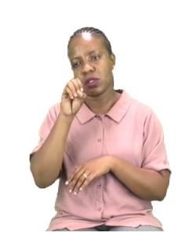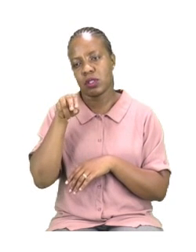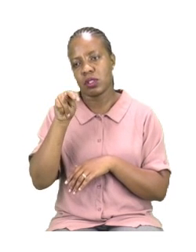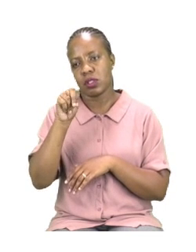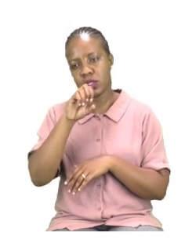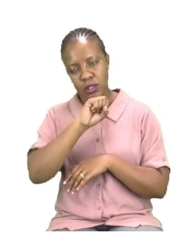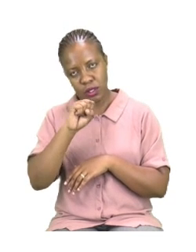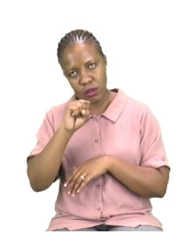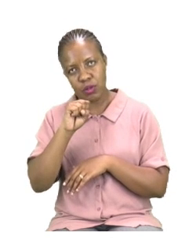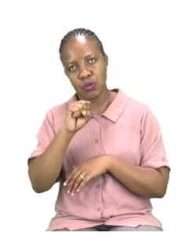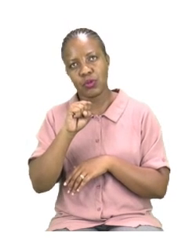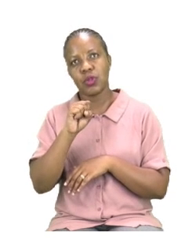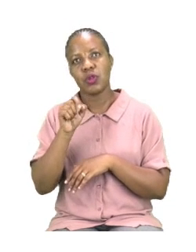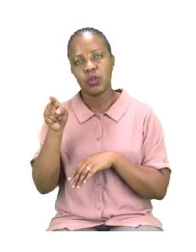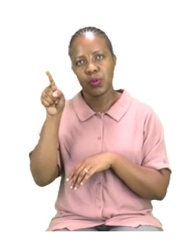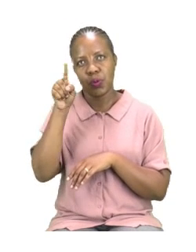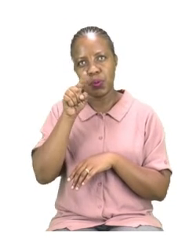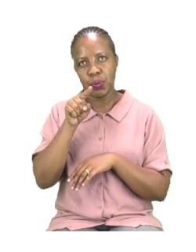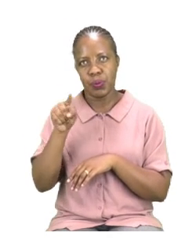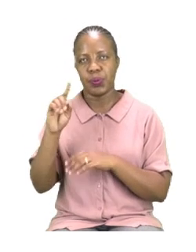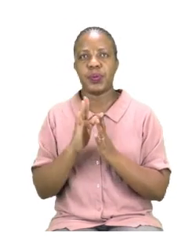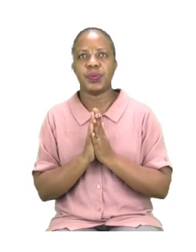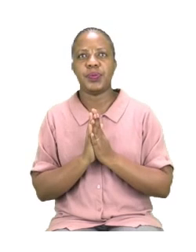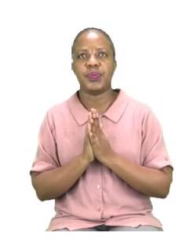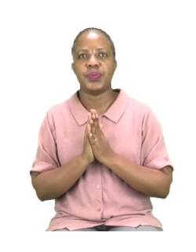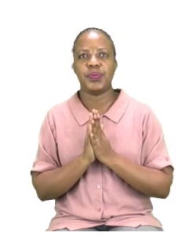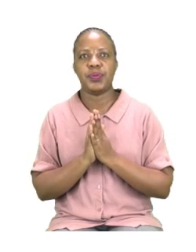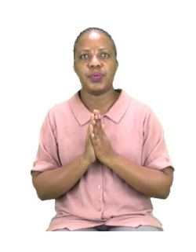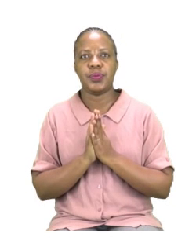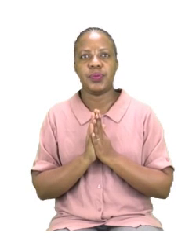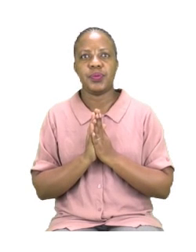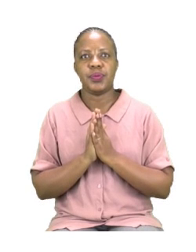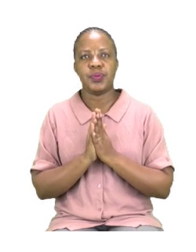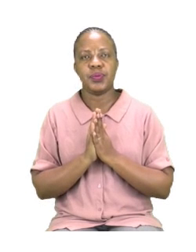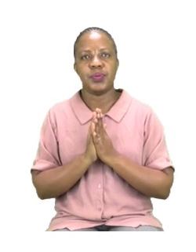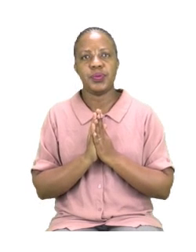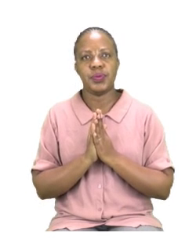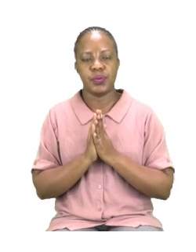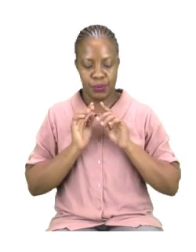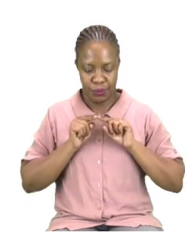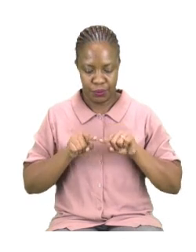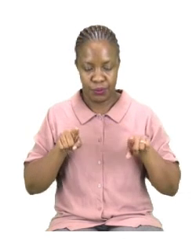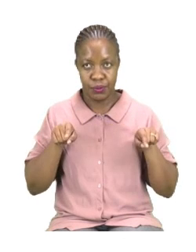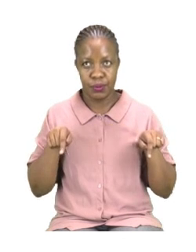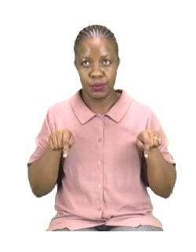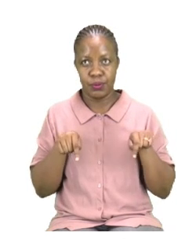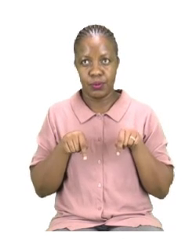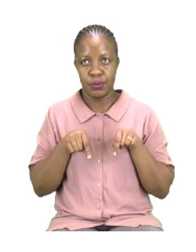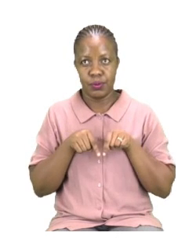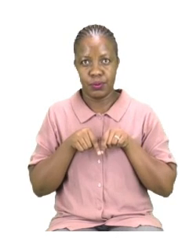the verbs and pronouns according to the colors. Now, we can see at the bottom we have been given